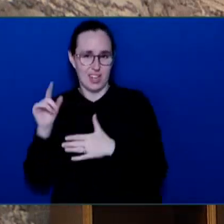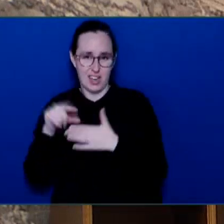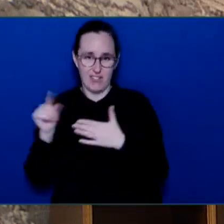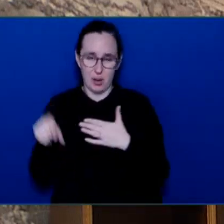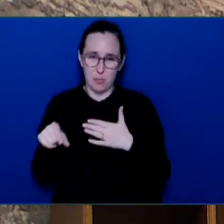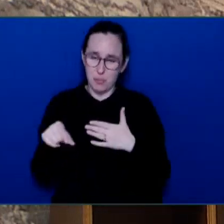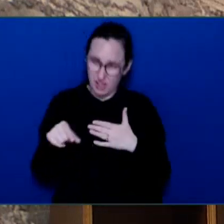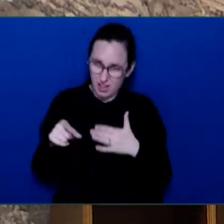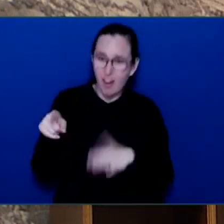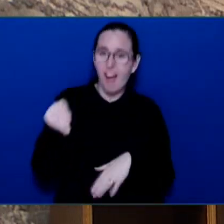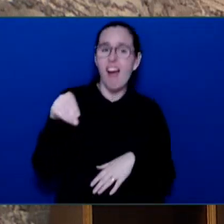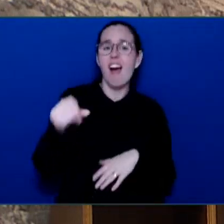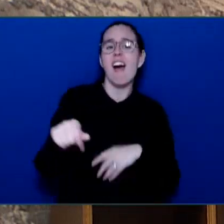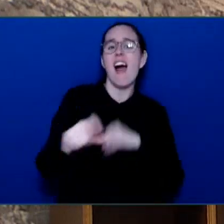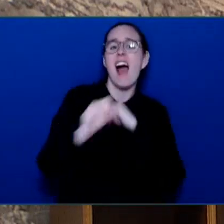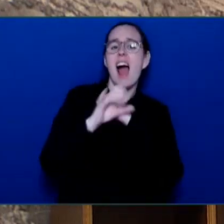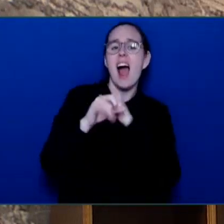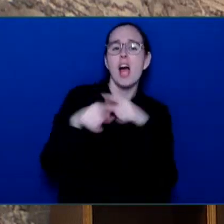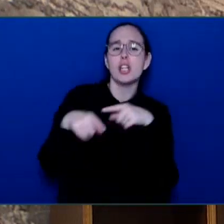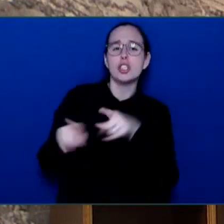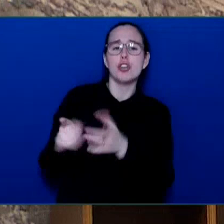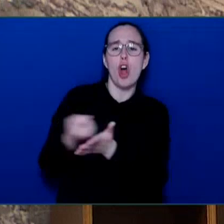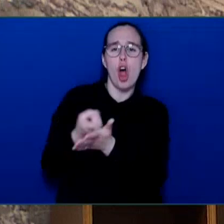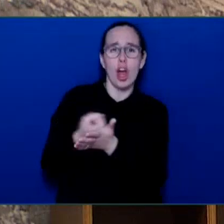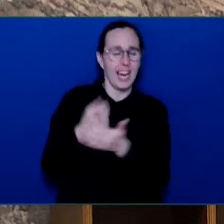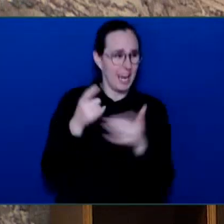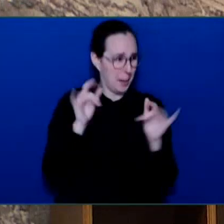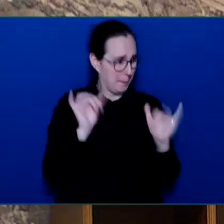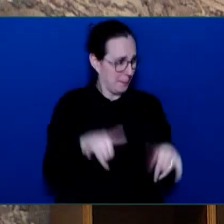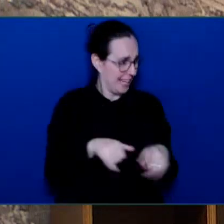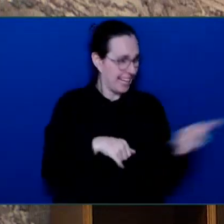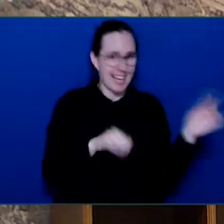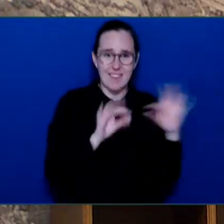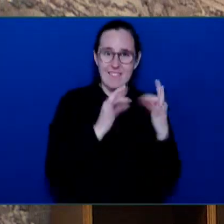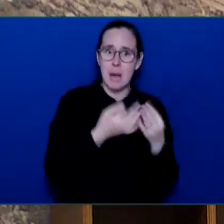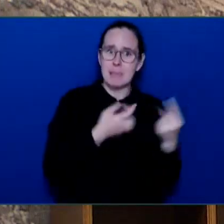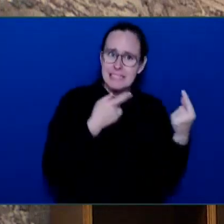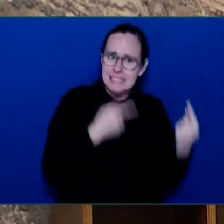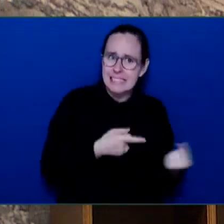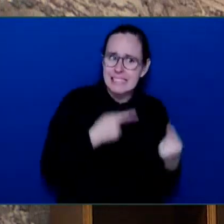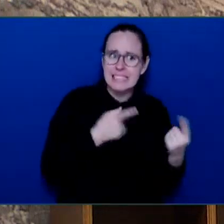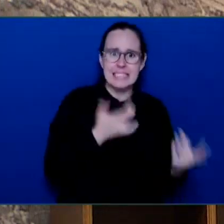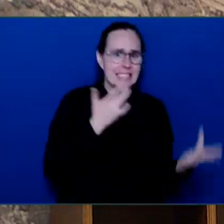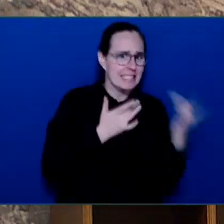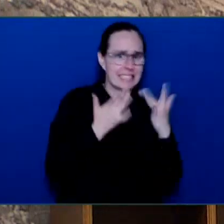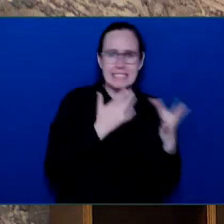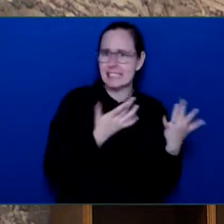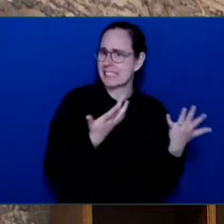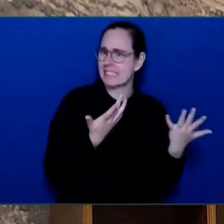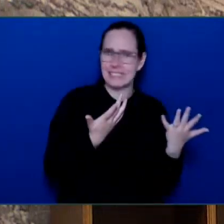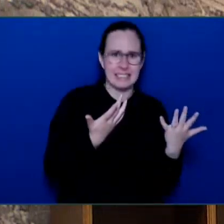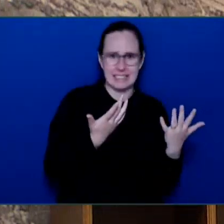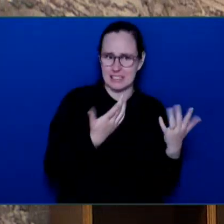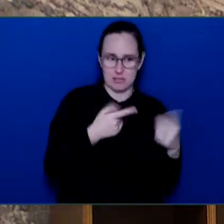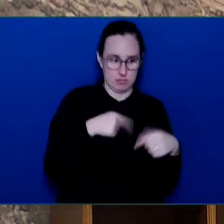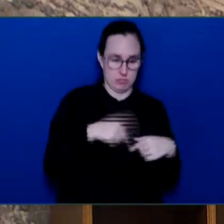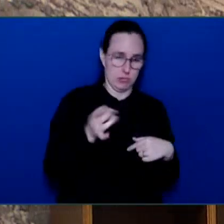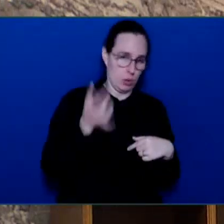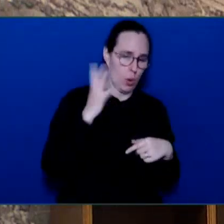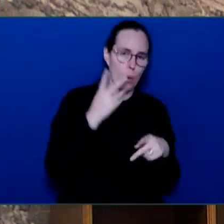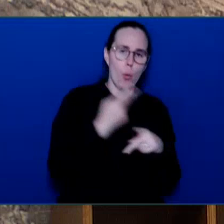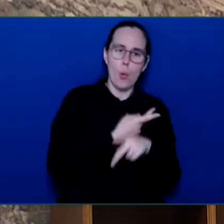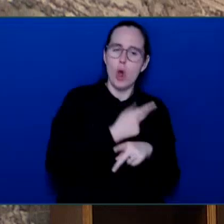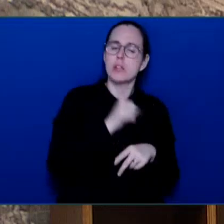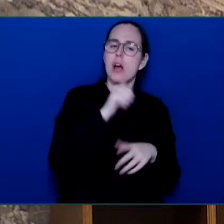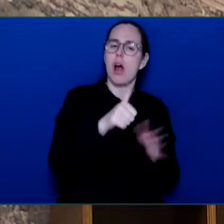affordability in the entire country. So again, to the Premier, why is the Premier funneling taxpayer funds